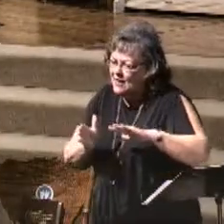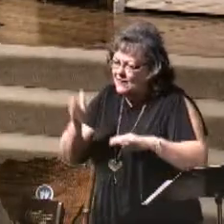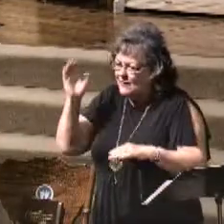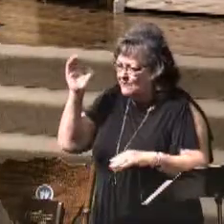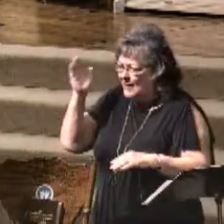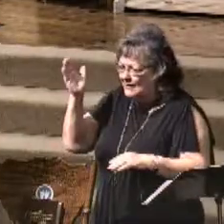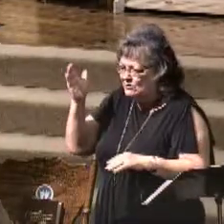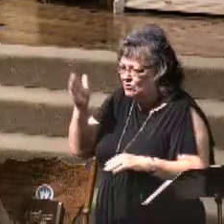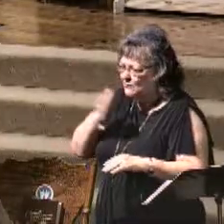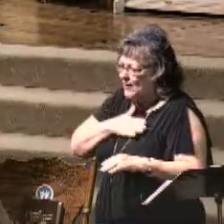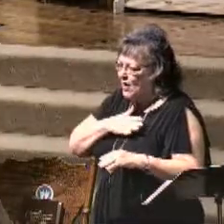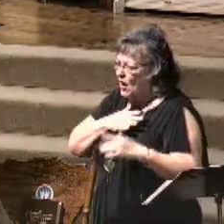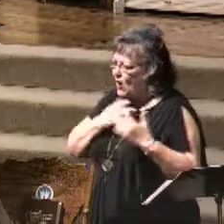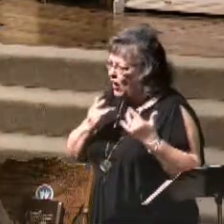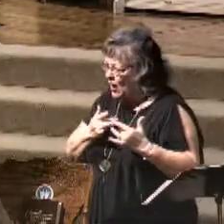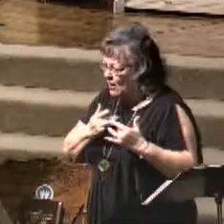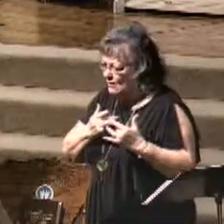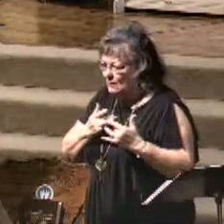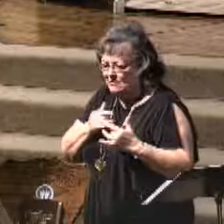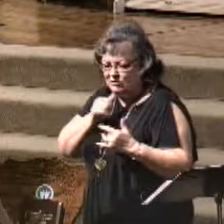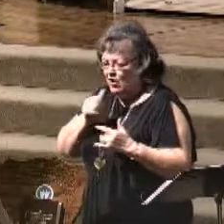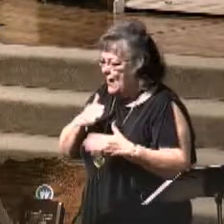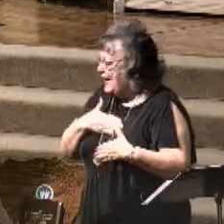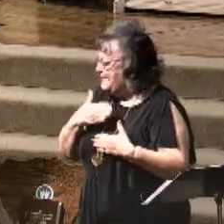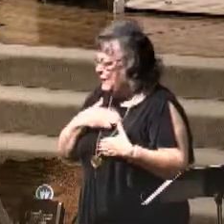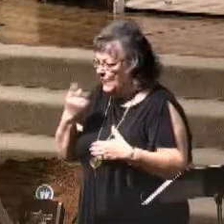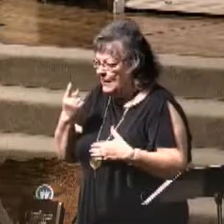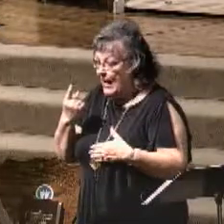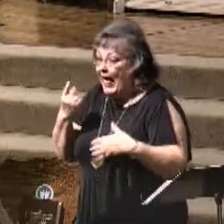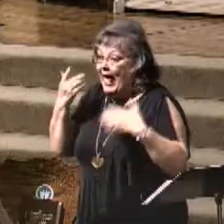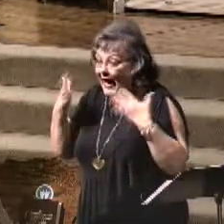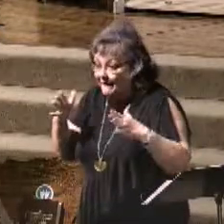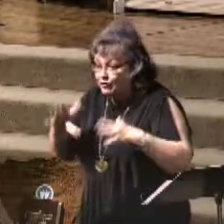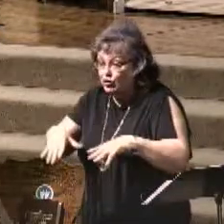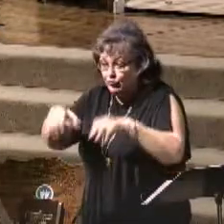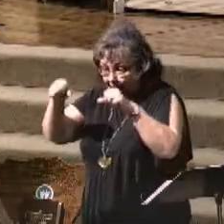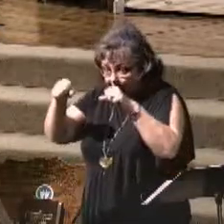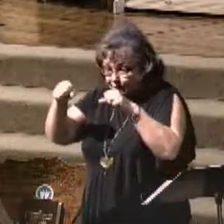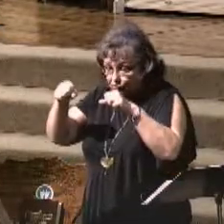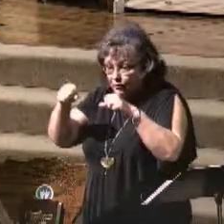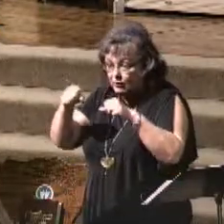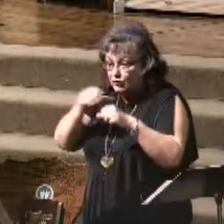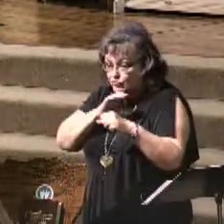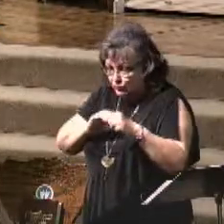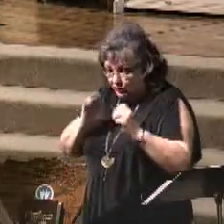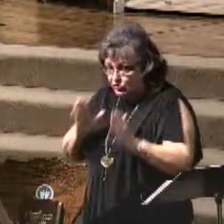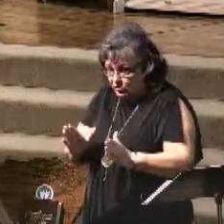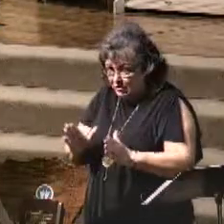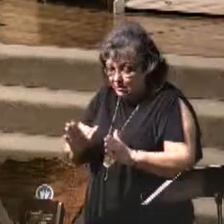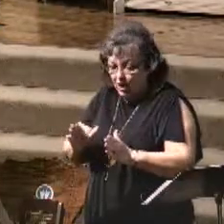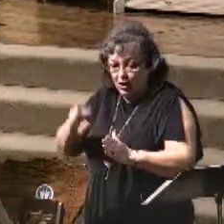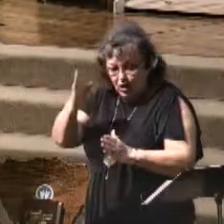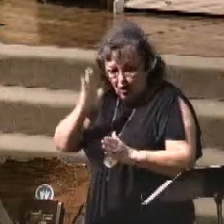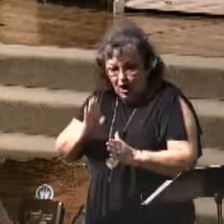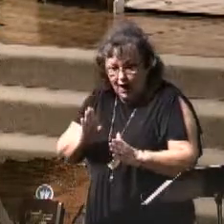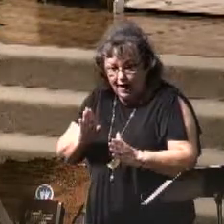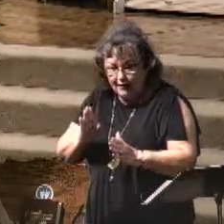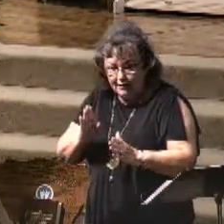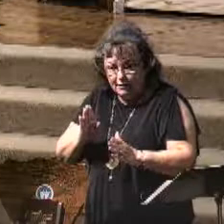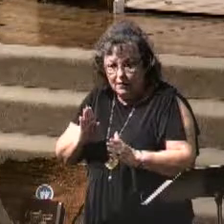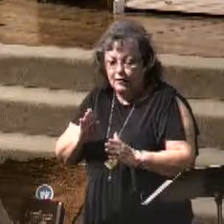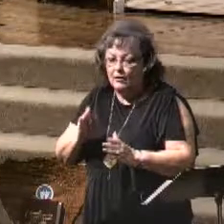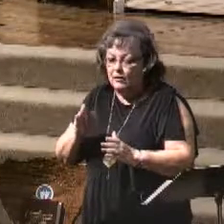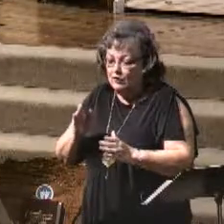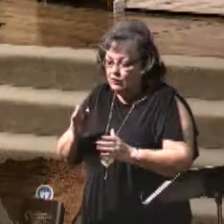place after that glorious day, after the rapture of the church. God is going to get His family,